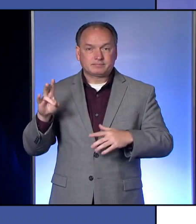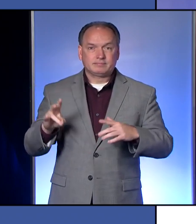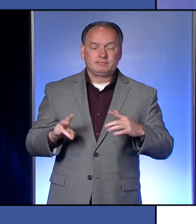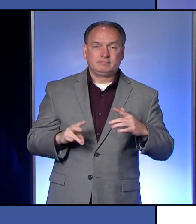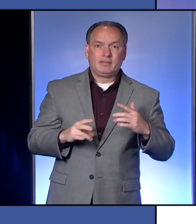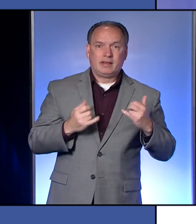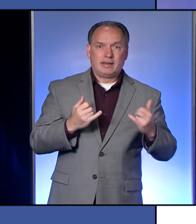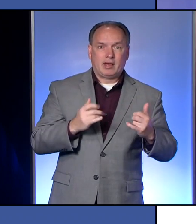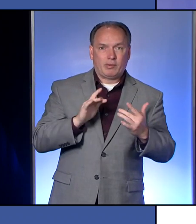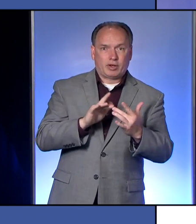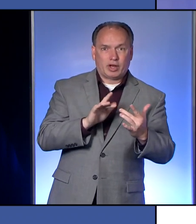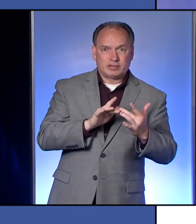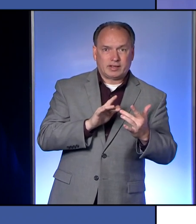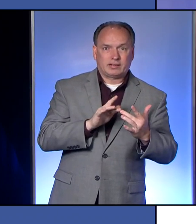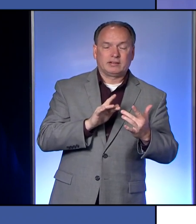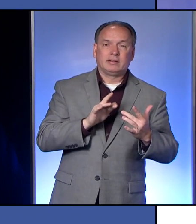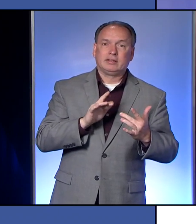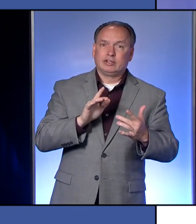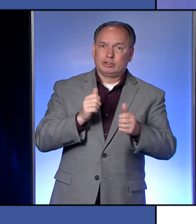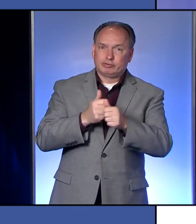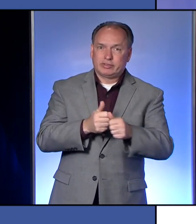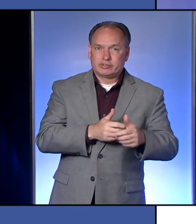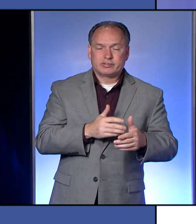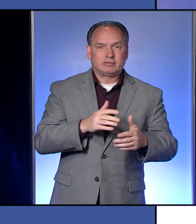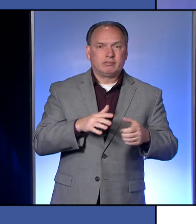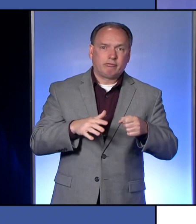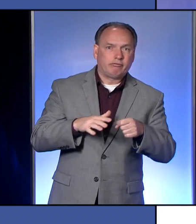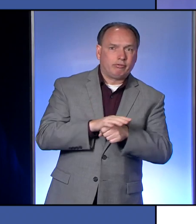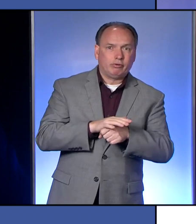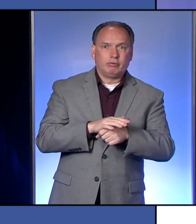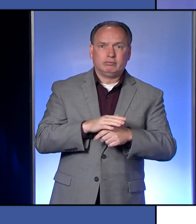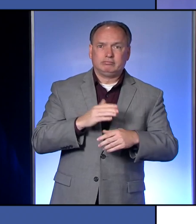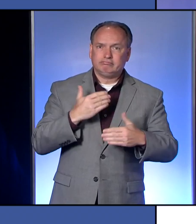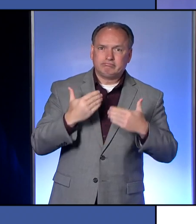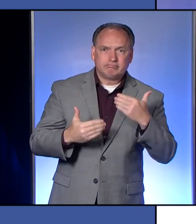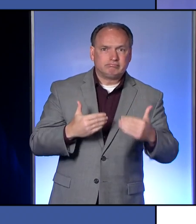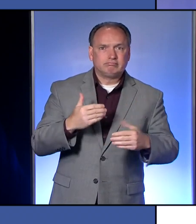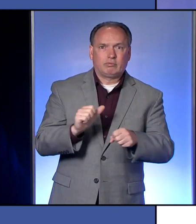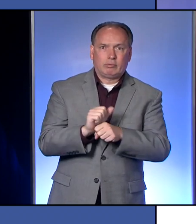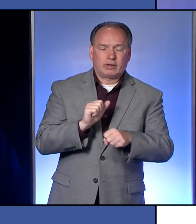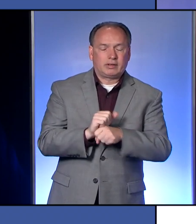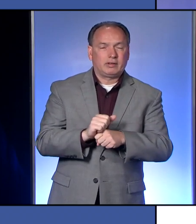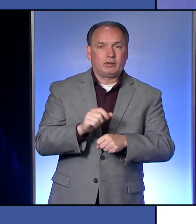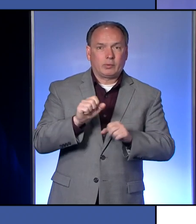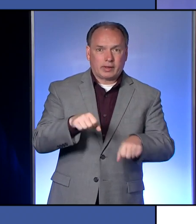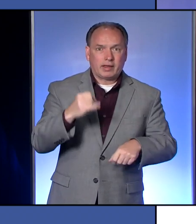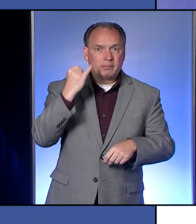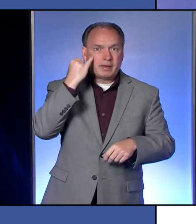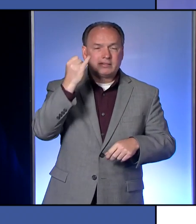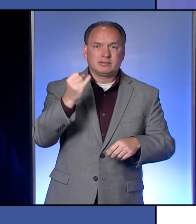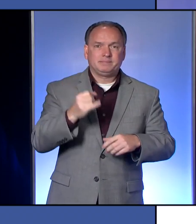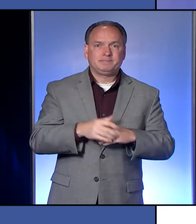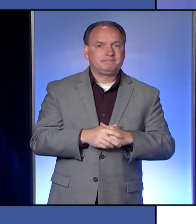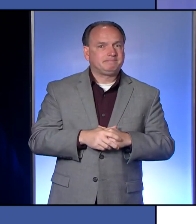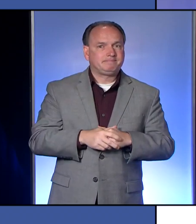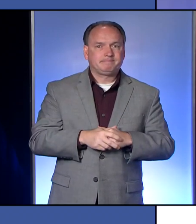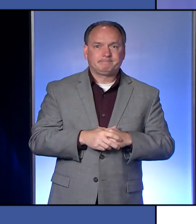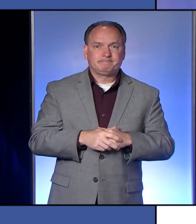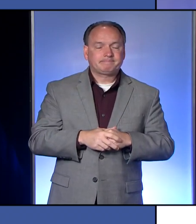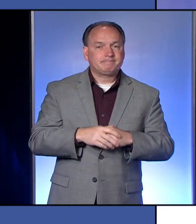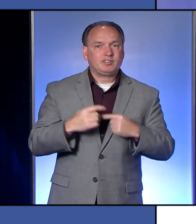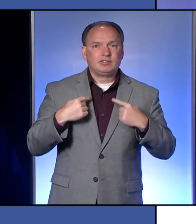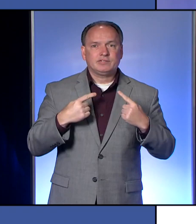at the Erie County Department of Health have their hands full right now, as you can imagine. So we do not have the ages